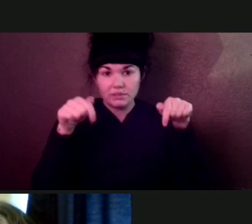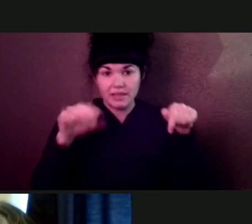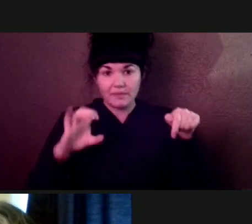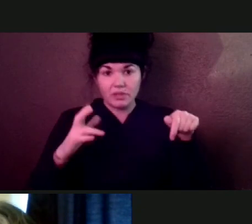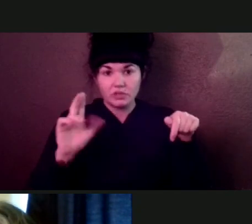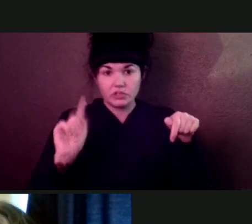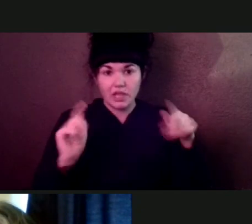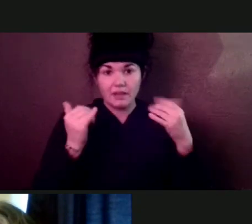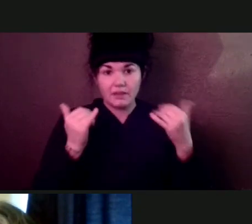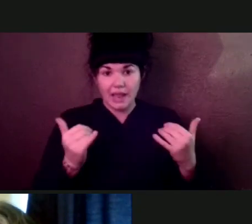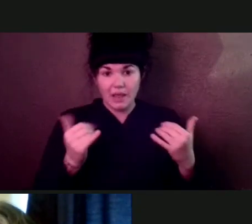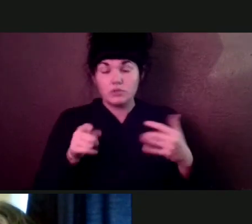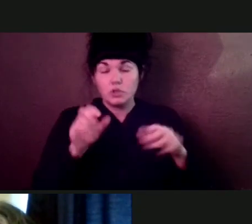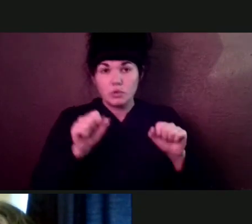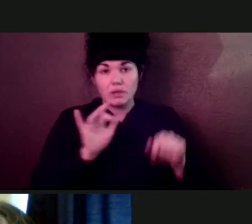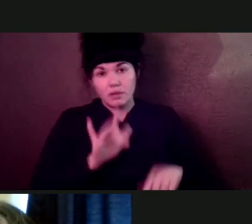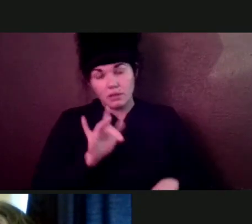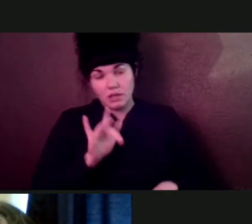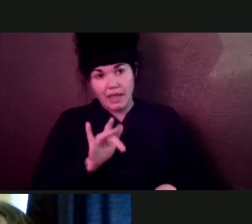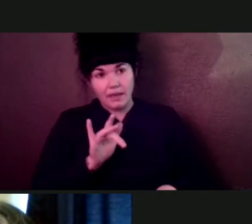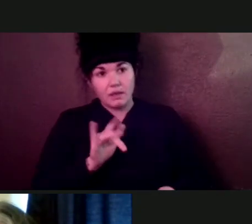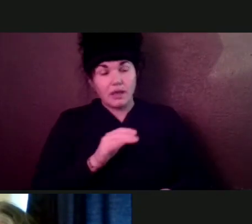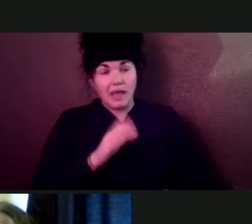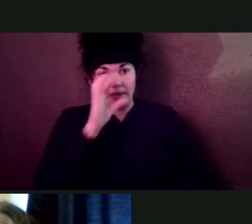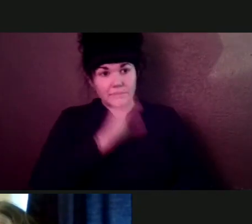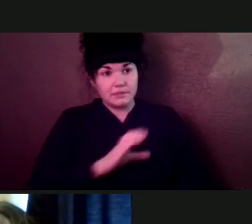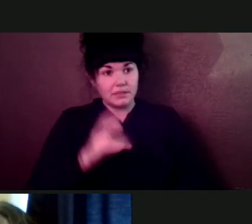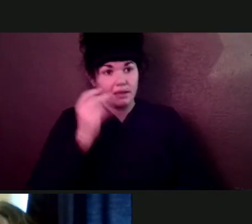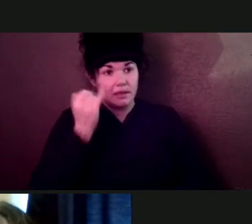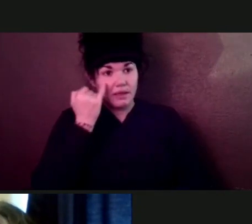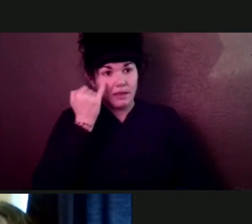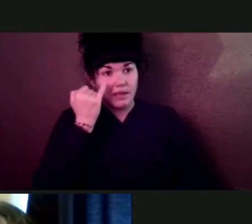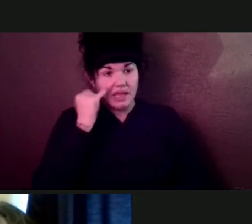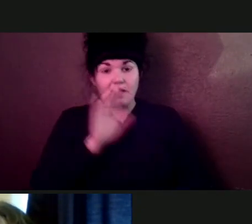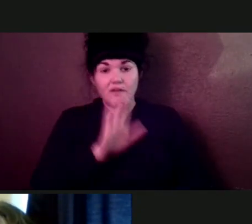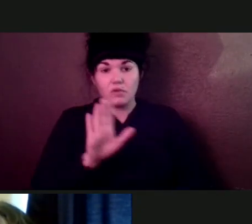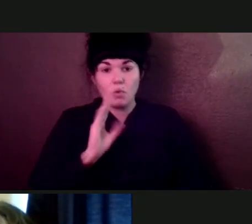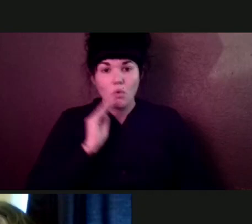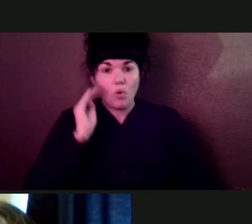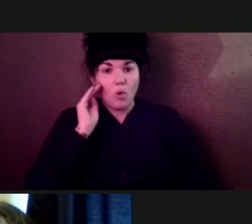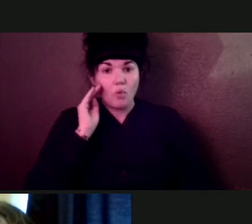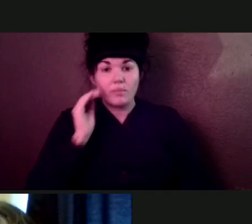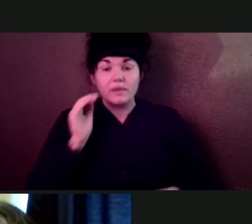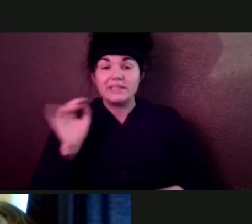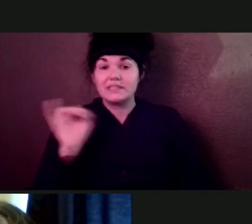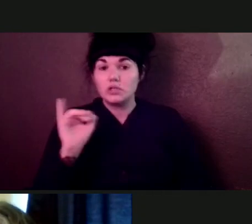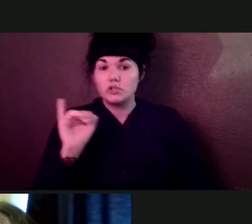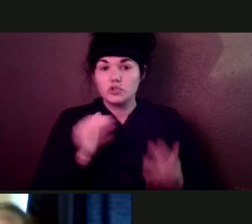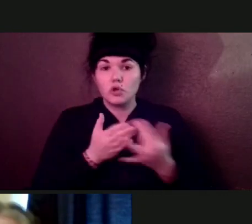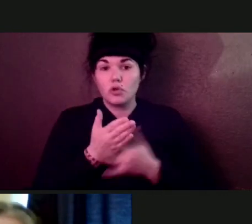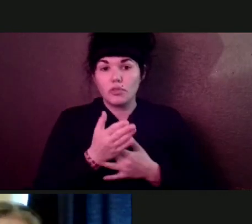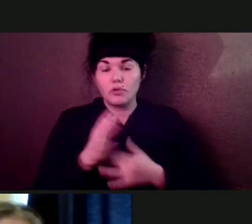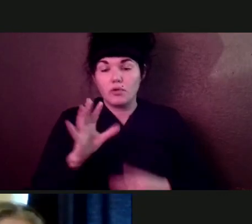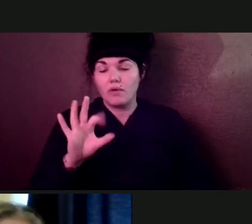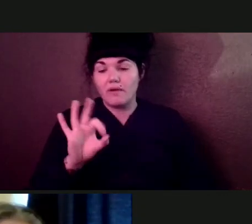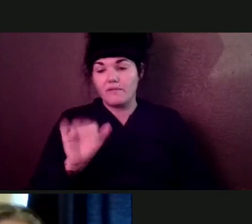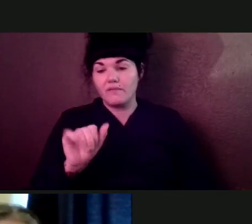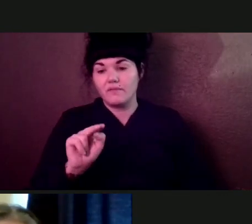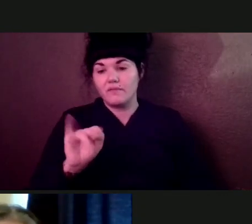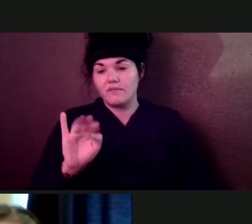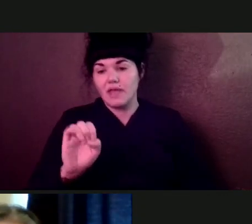or your home is insured by Fannie Mae or Freddie Mac. Because throughout the year, they have different, um,